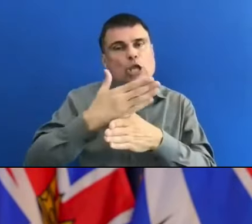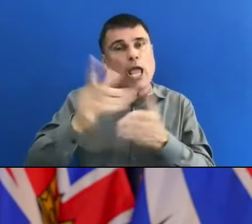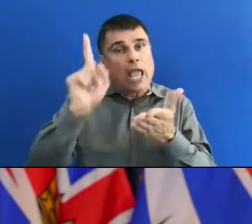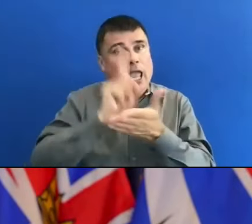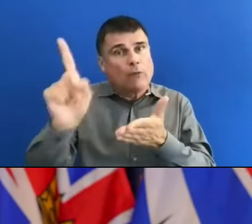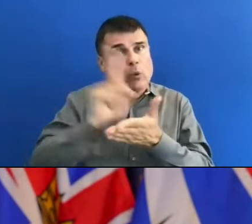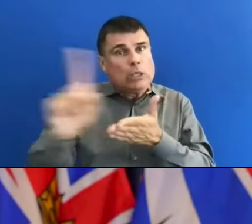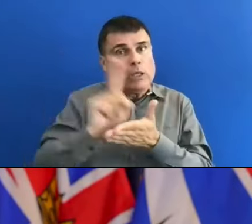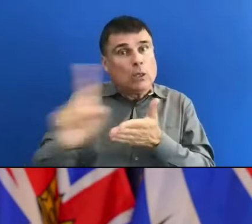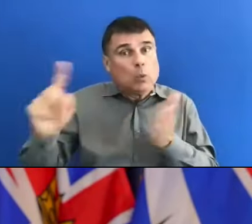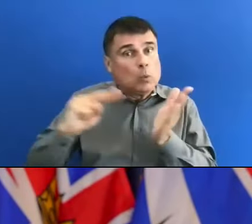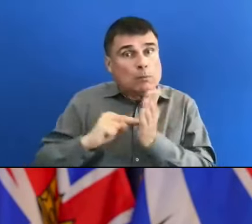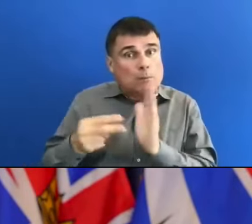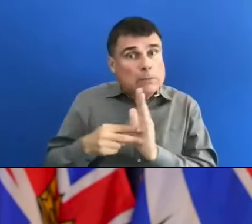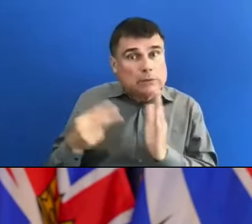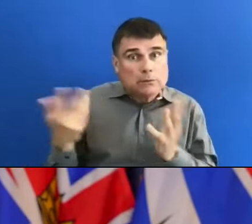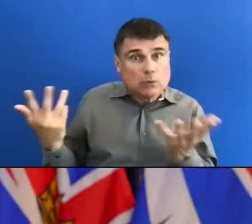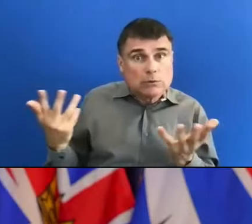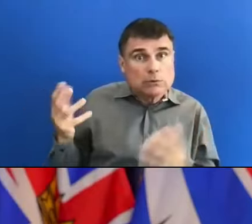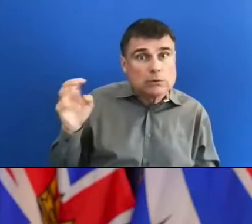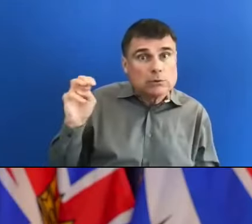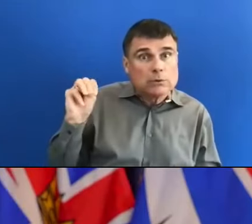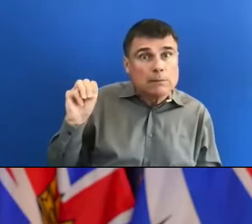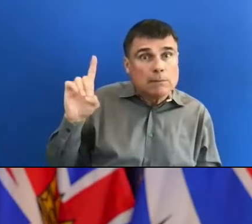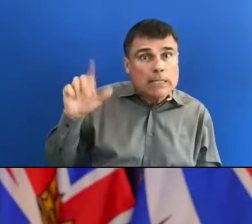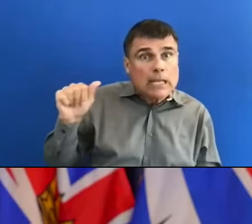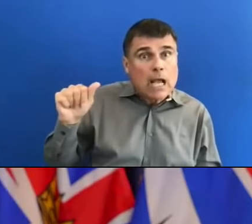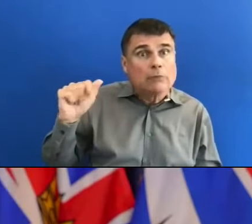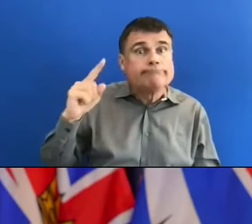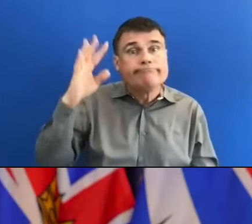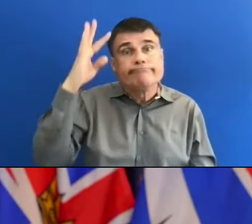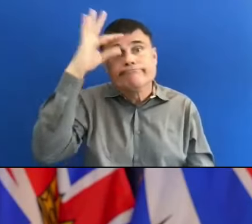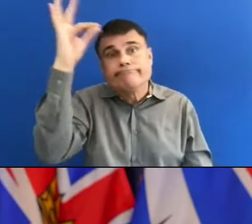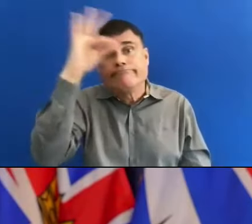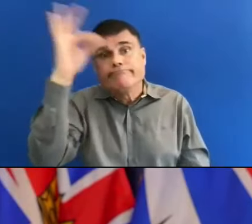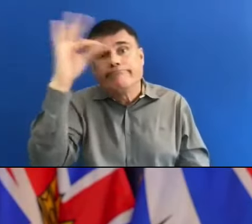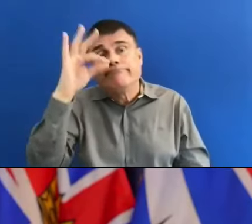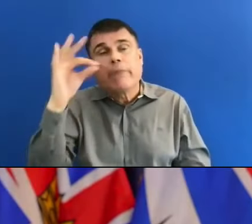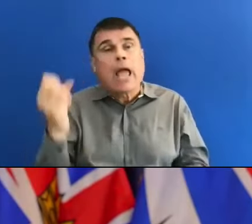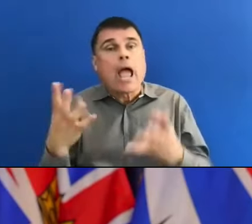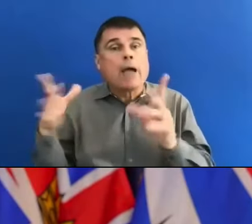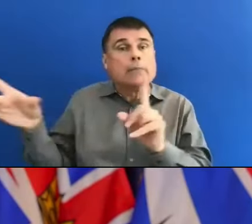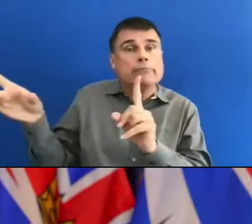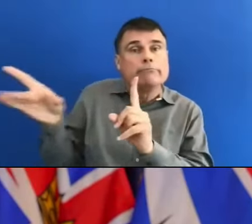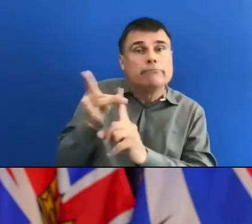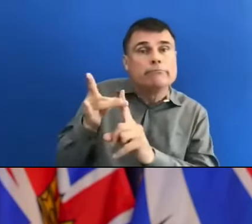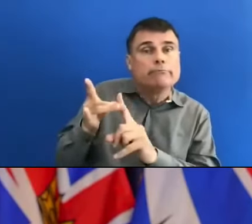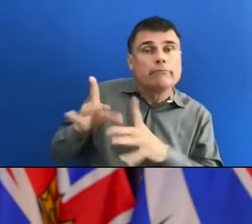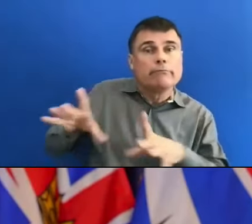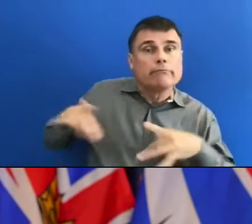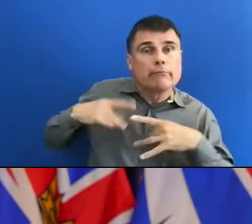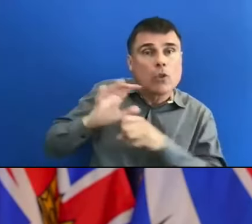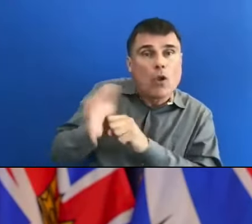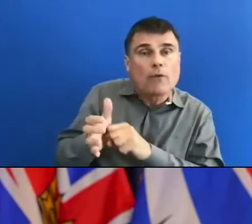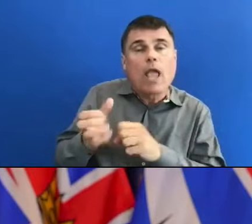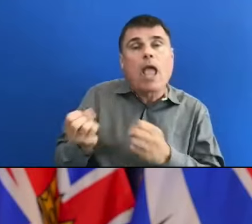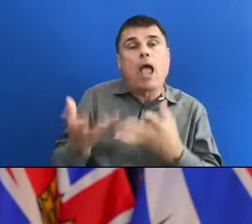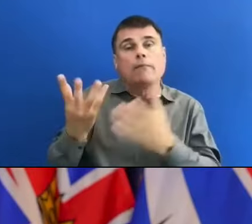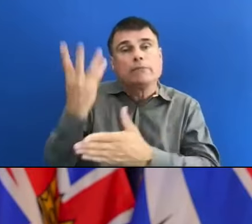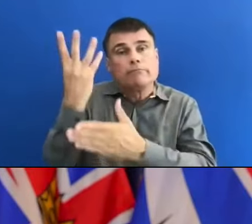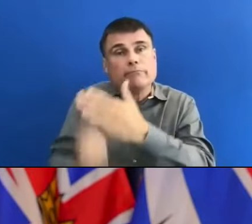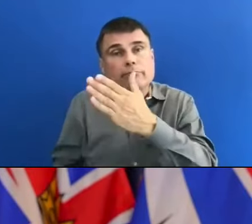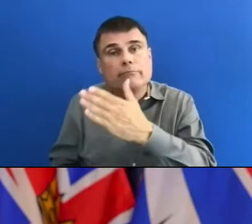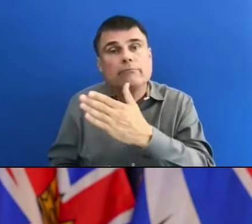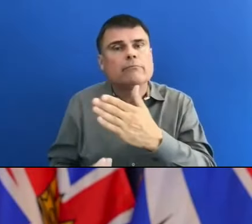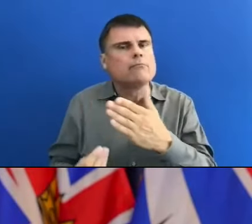be getting the number of new cases, active cases, hospitalizations, deaths, every day going forward as of next week? And if not,